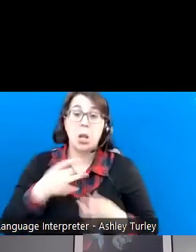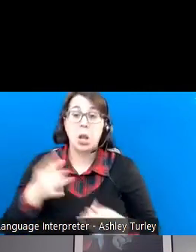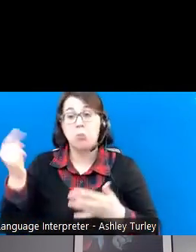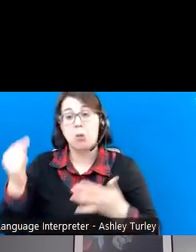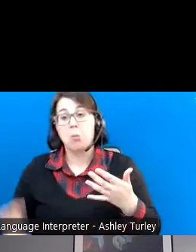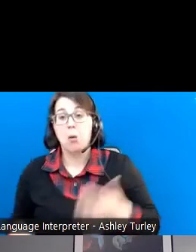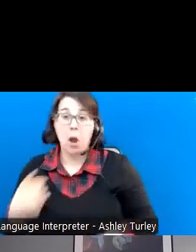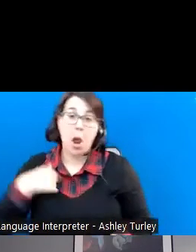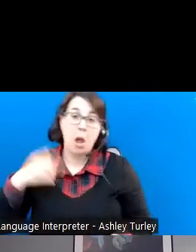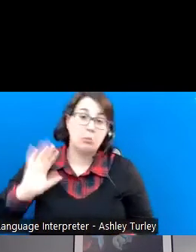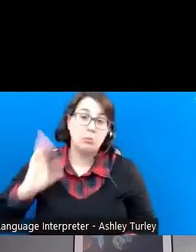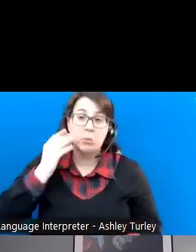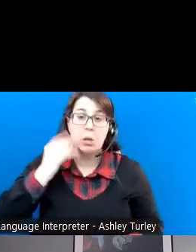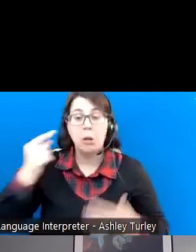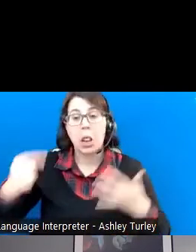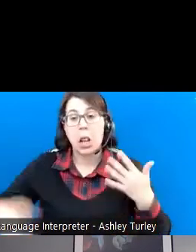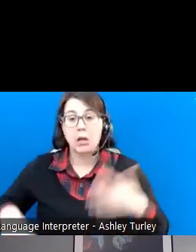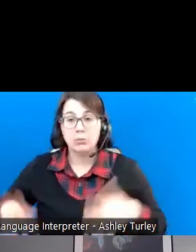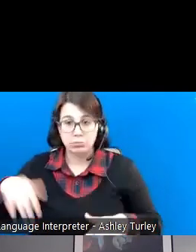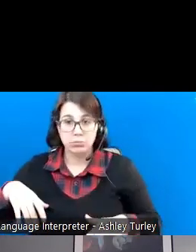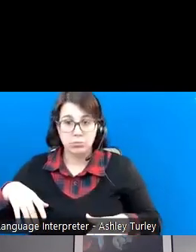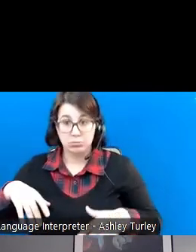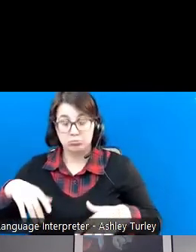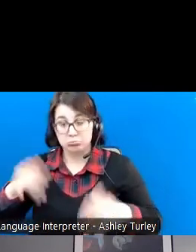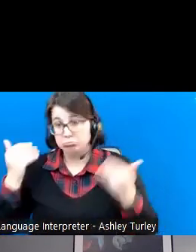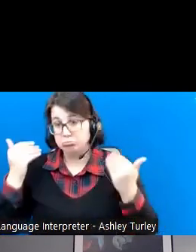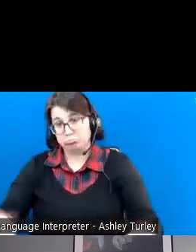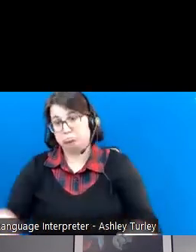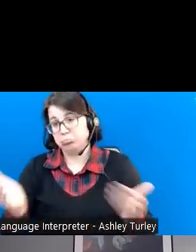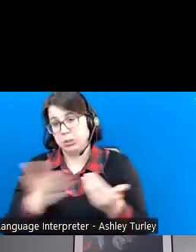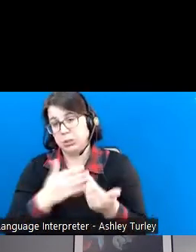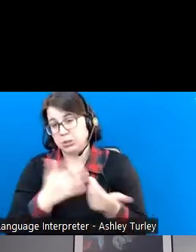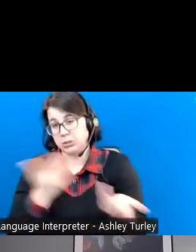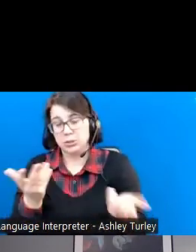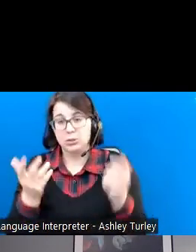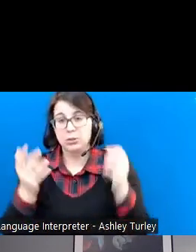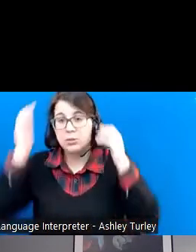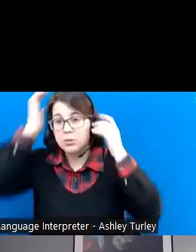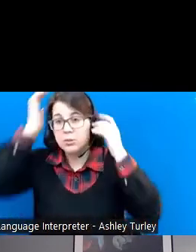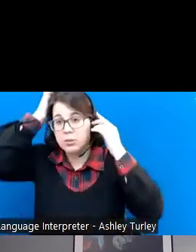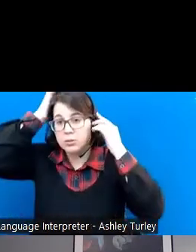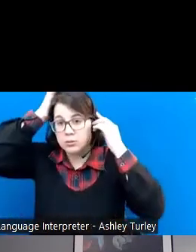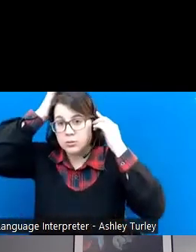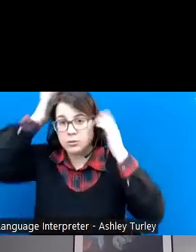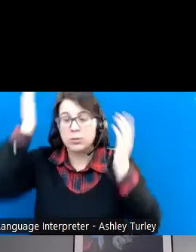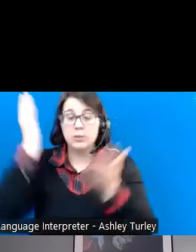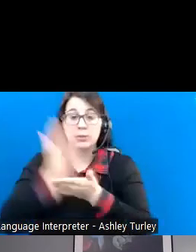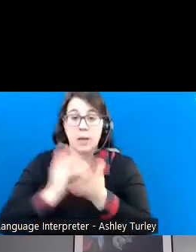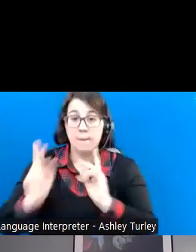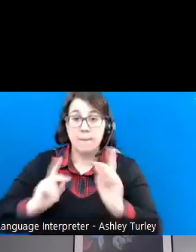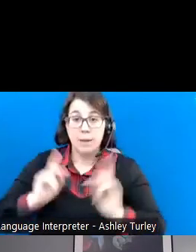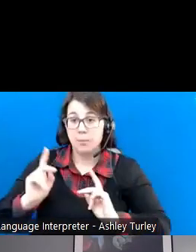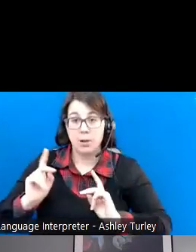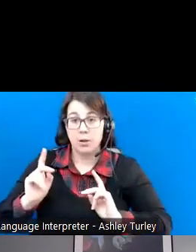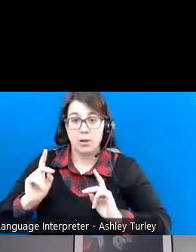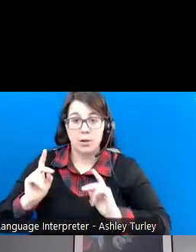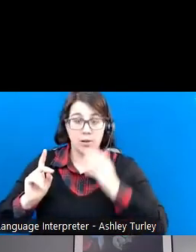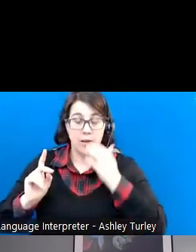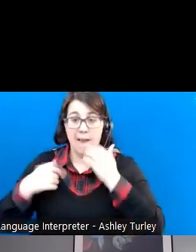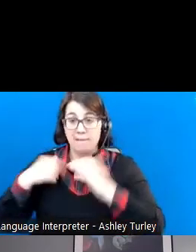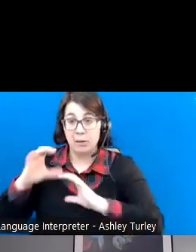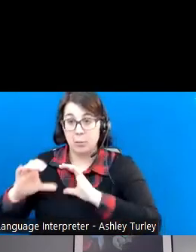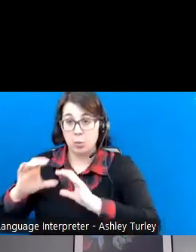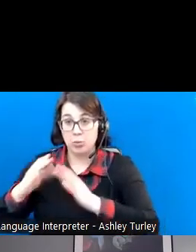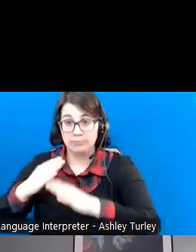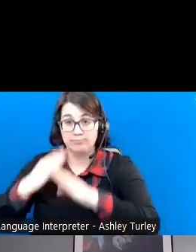done in the past, and we can move right on. You know, some individuals with disabilities have communication delays or